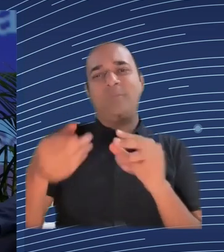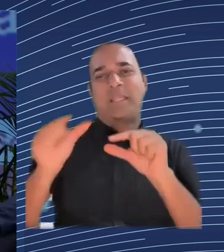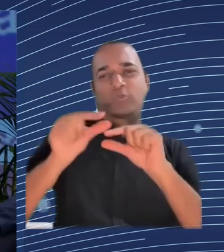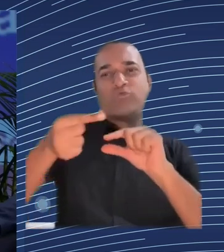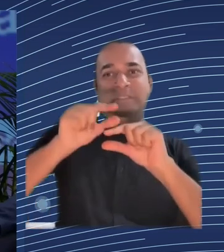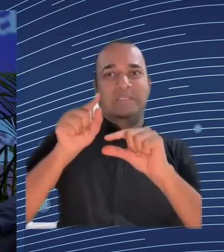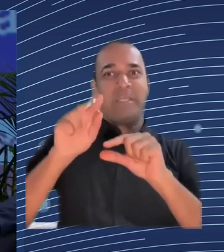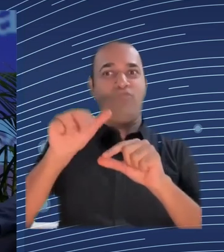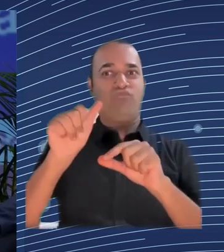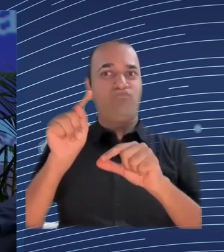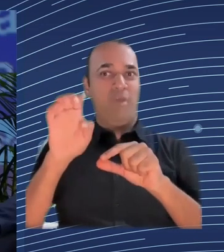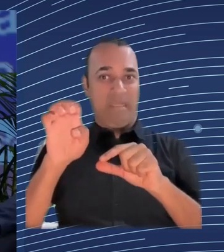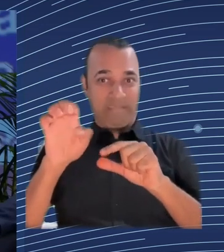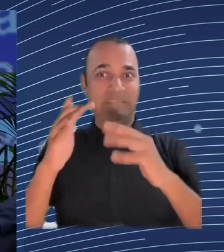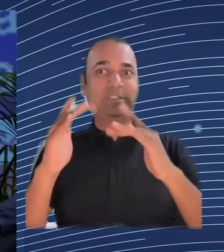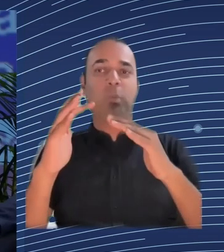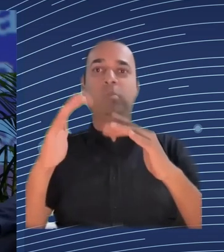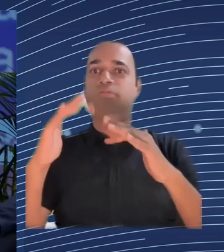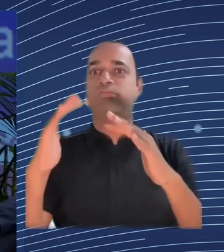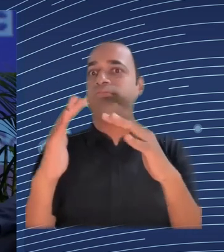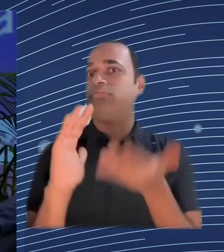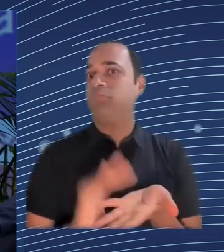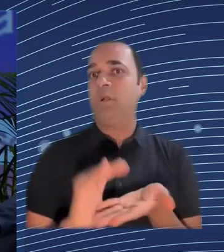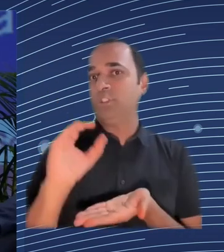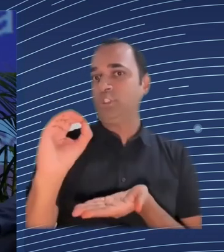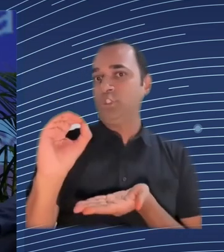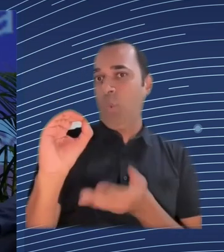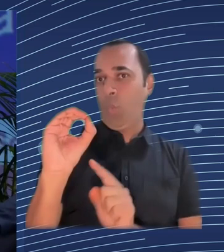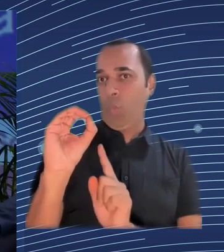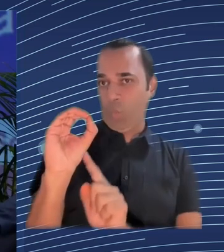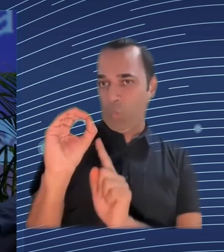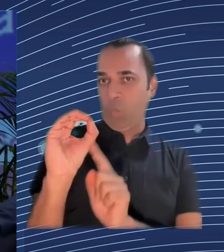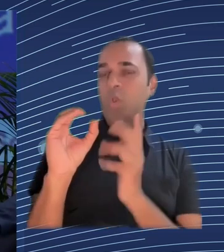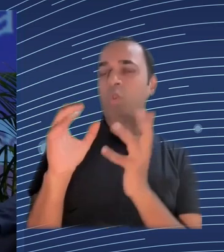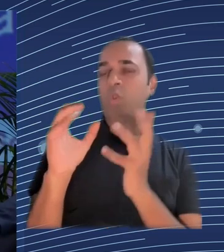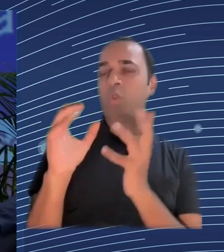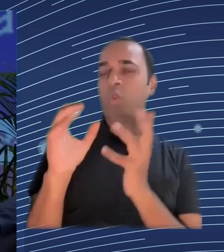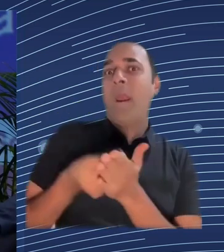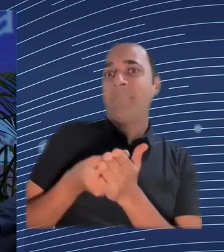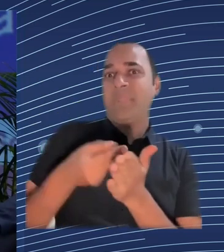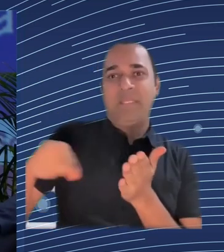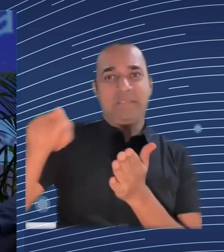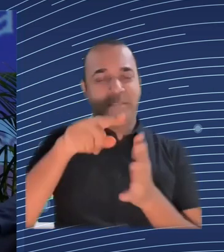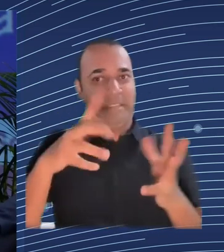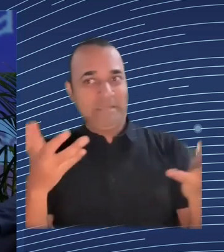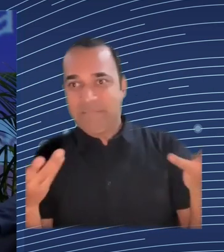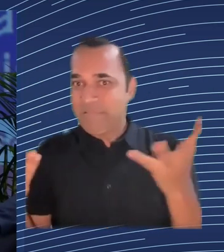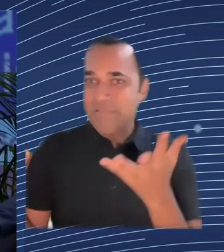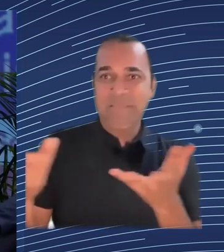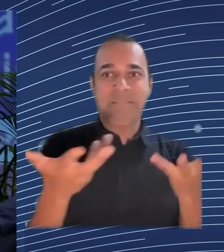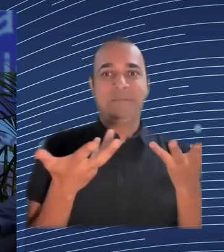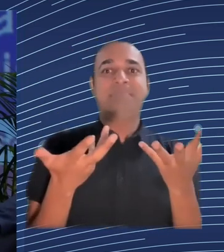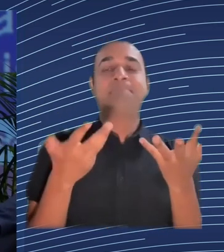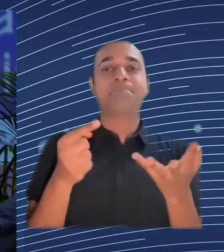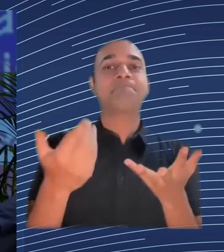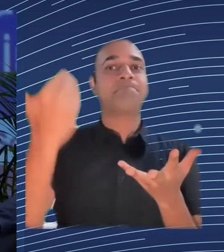rise of post-truthism and populism and we've seen this type of post-truthism and populism play out